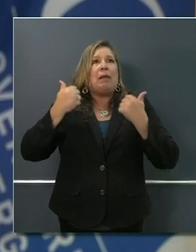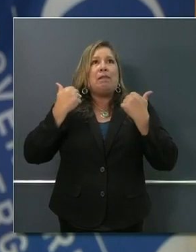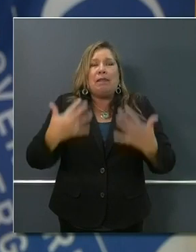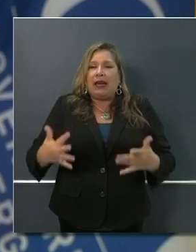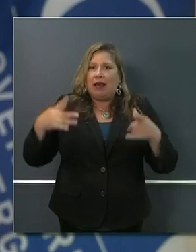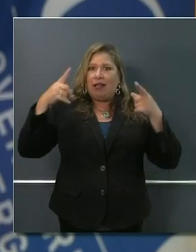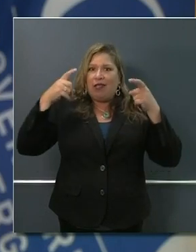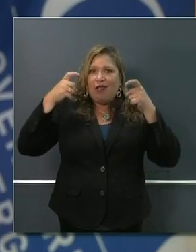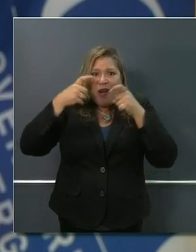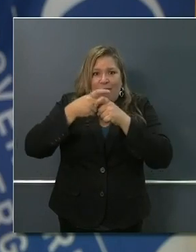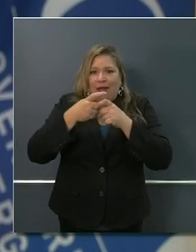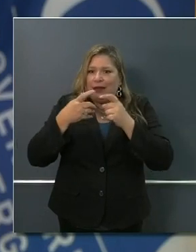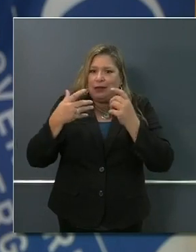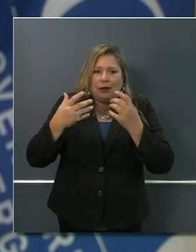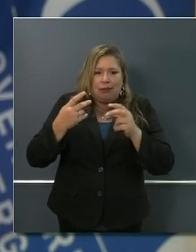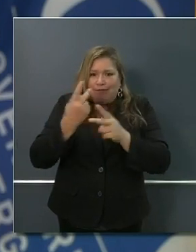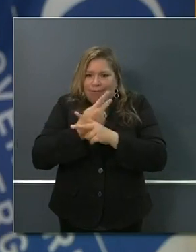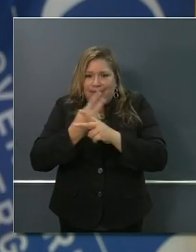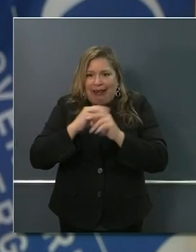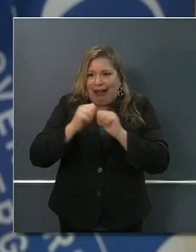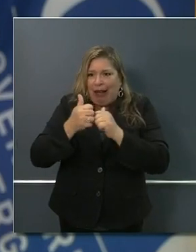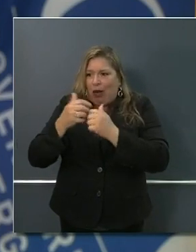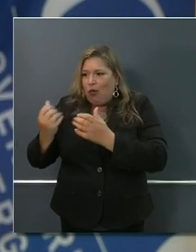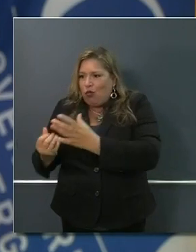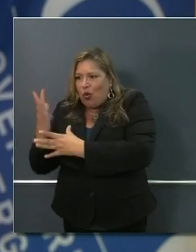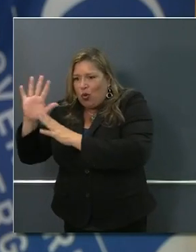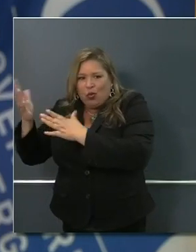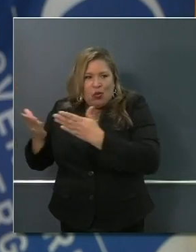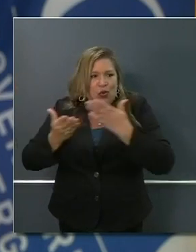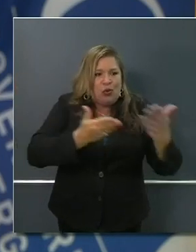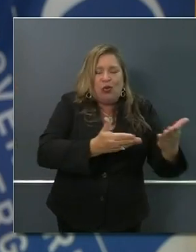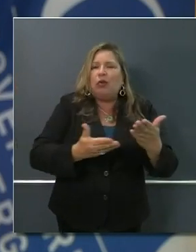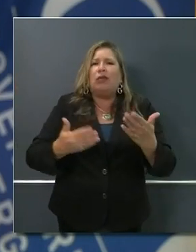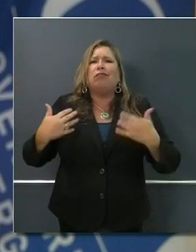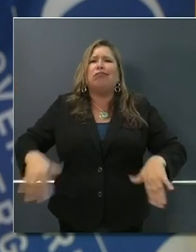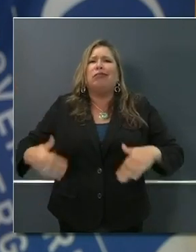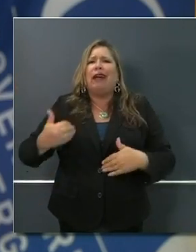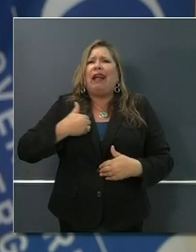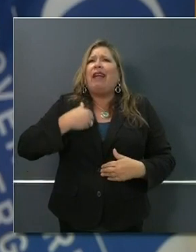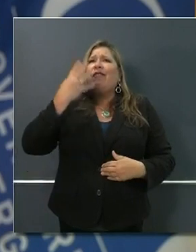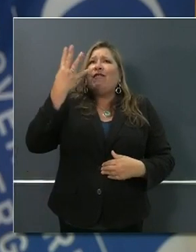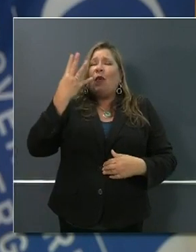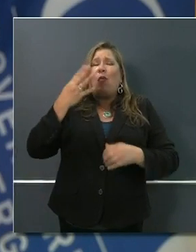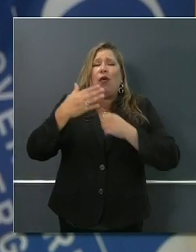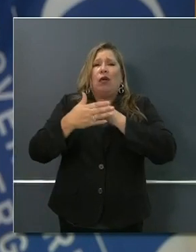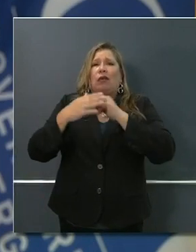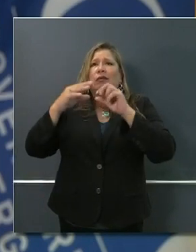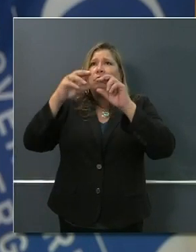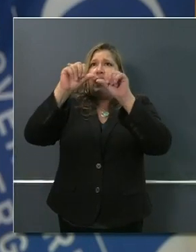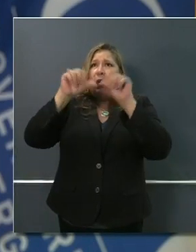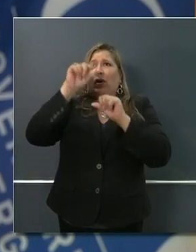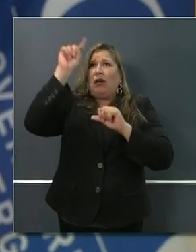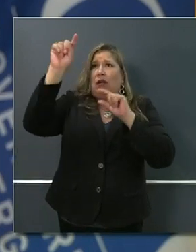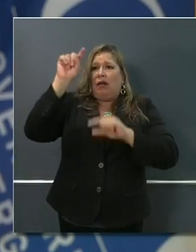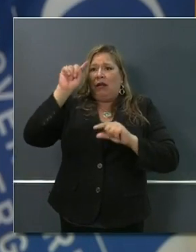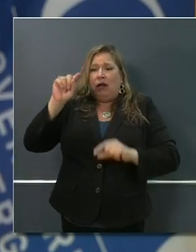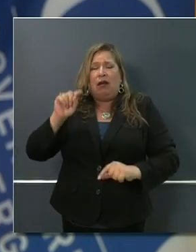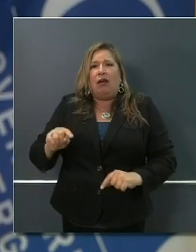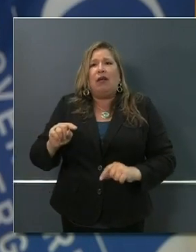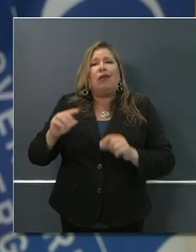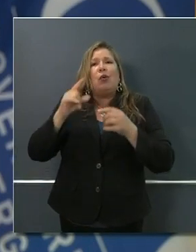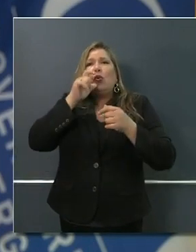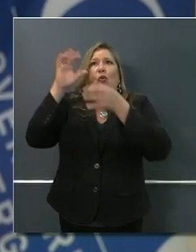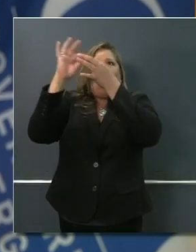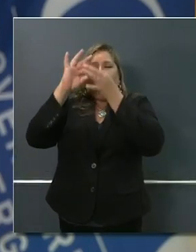other food distributor does. It has four regional coordinators that go out and solicit donations from our growers and our ranchers.